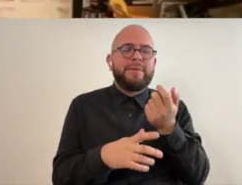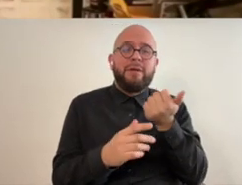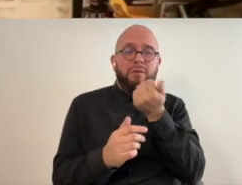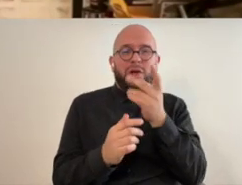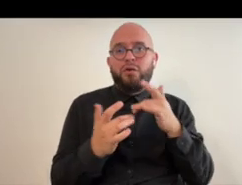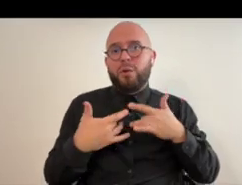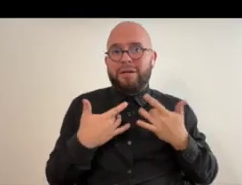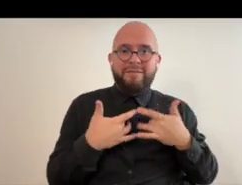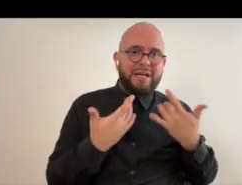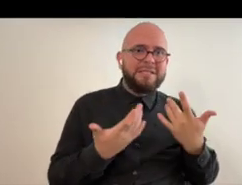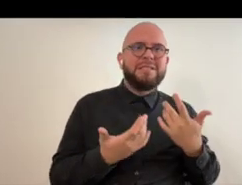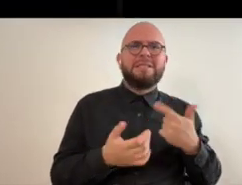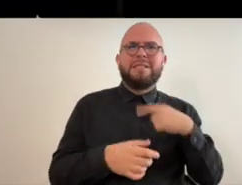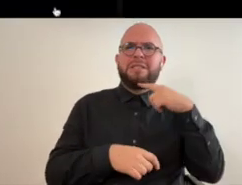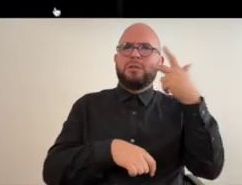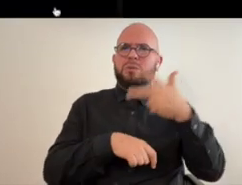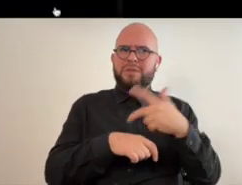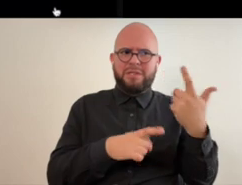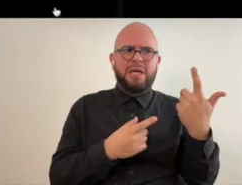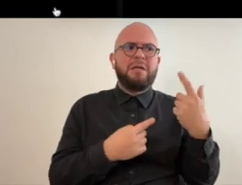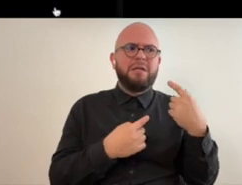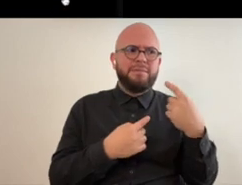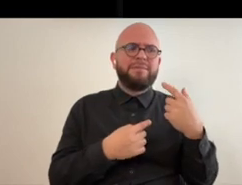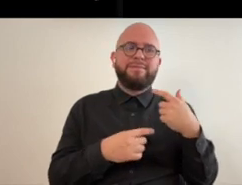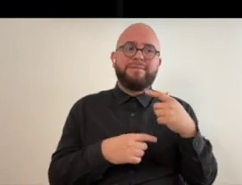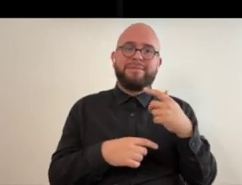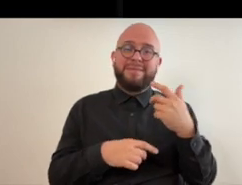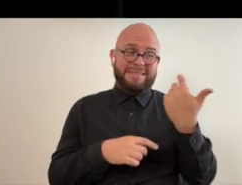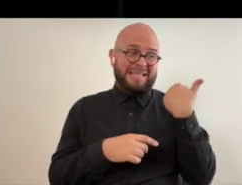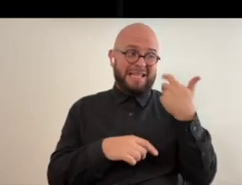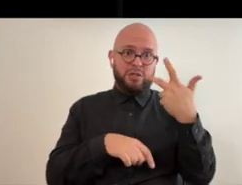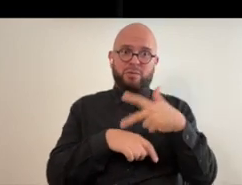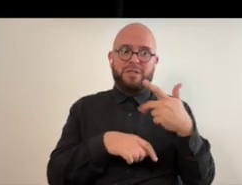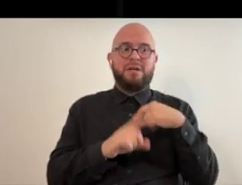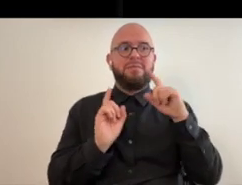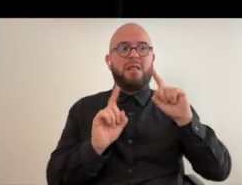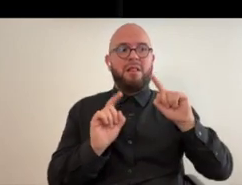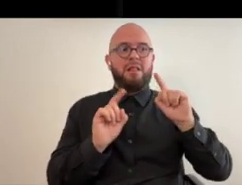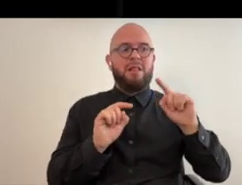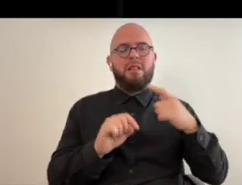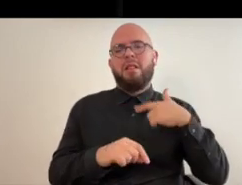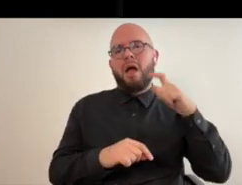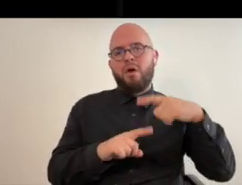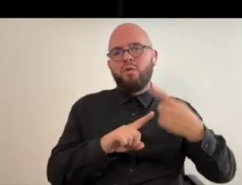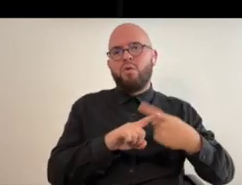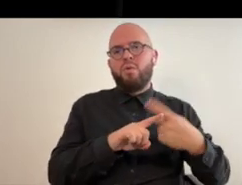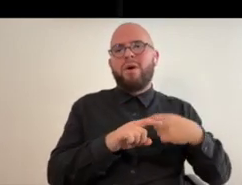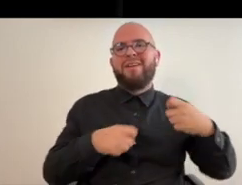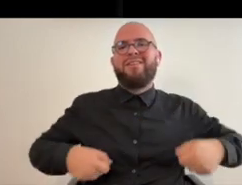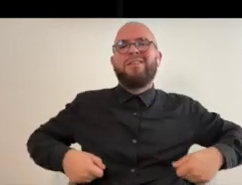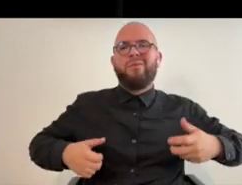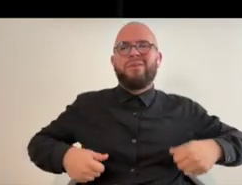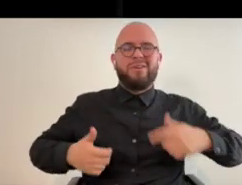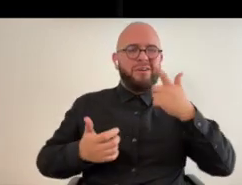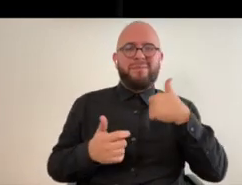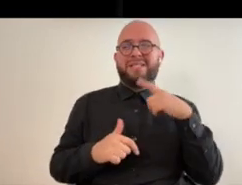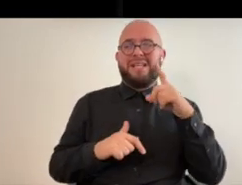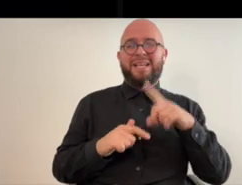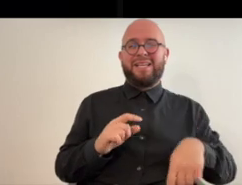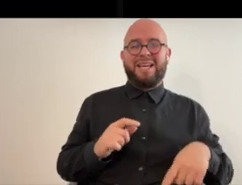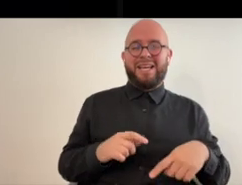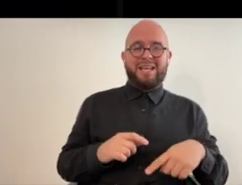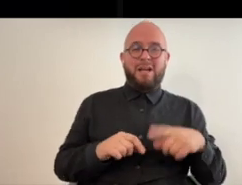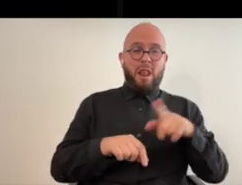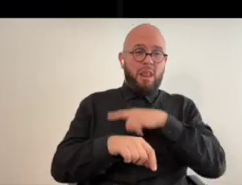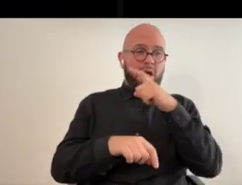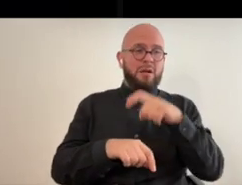couple events the past three times i've been to disneyland i have had to rent a wheelchair because i can't i can't